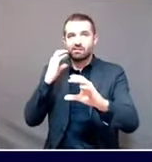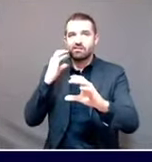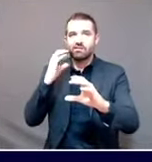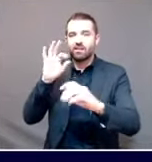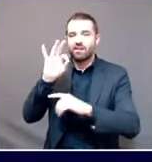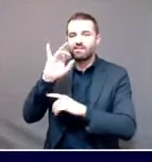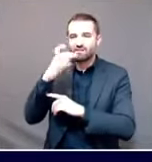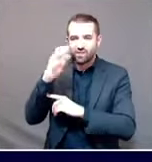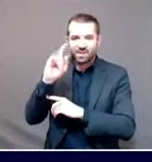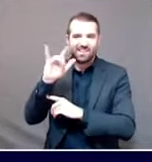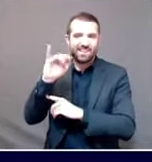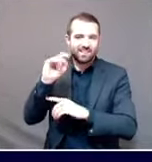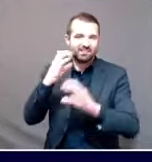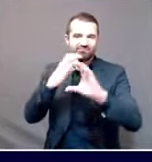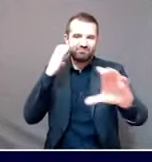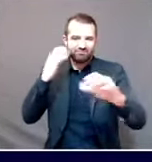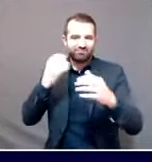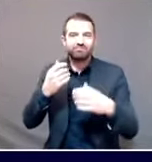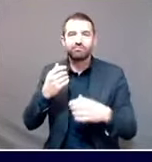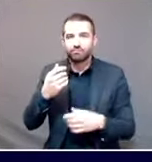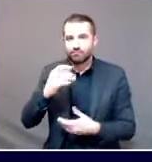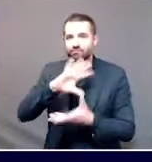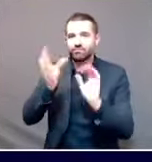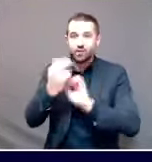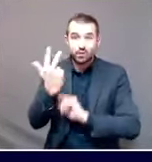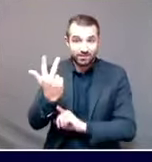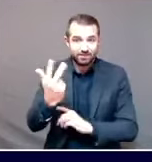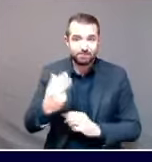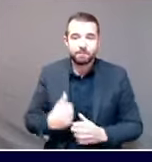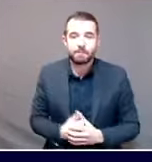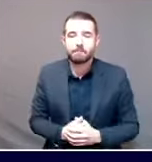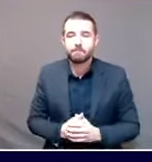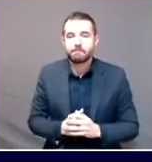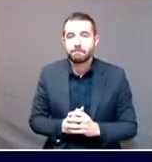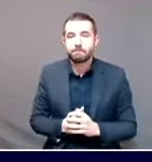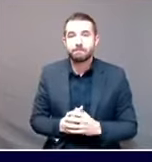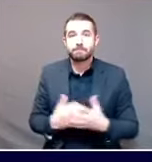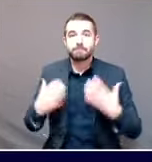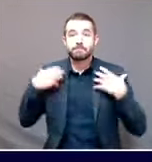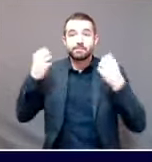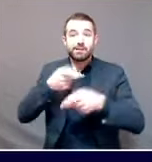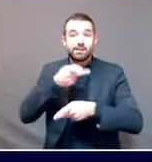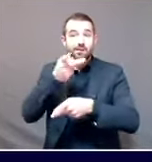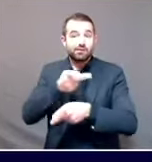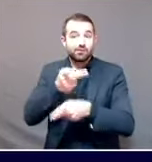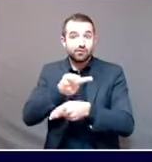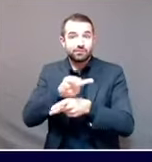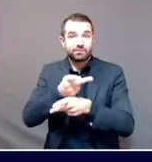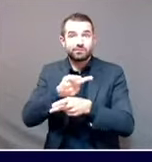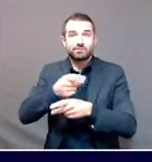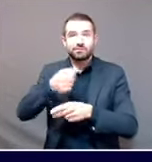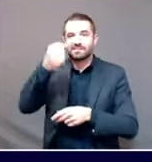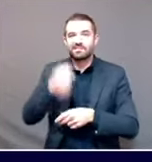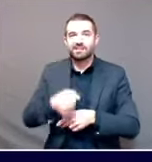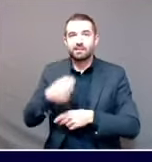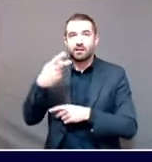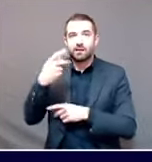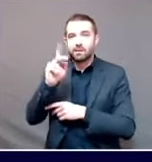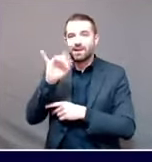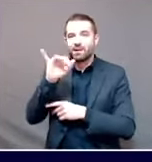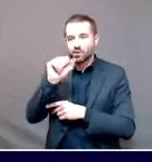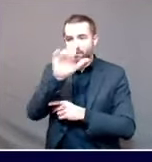Square Healthcare, in South Paris, in Oxford County, where we are aware of eight cases. At